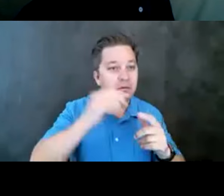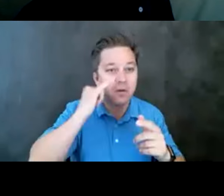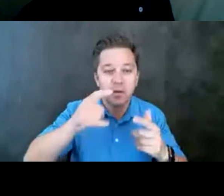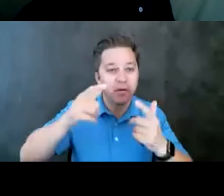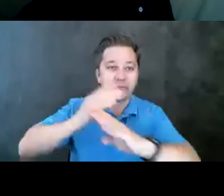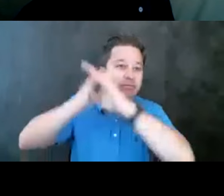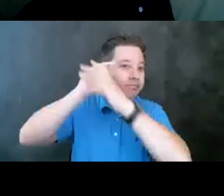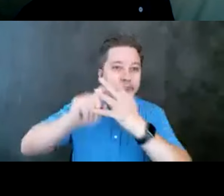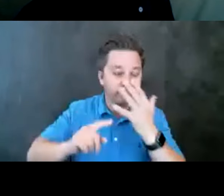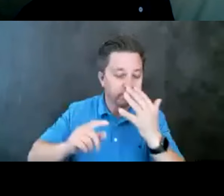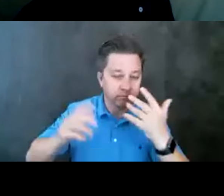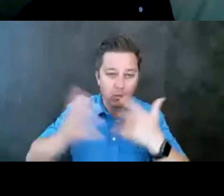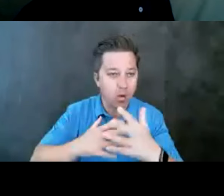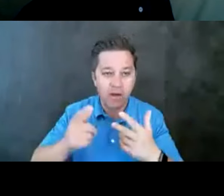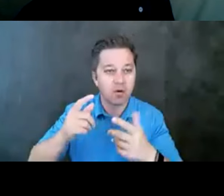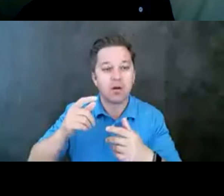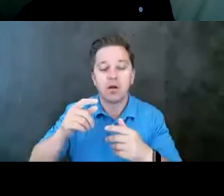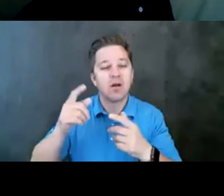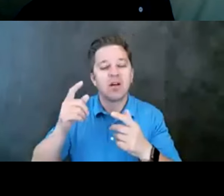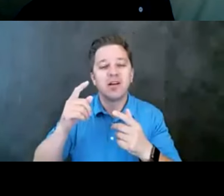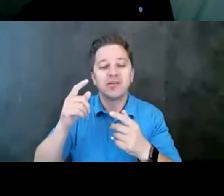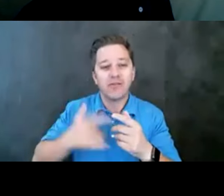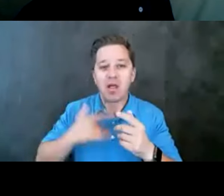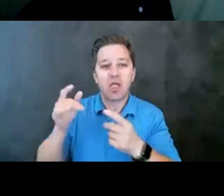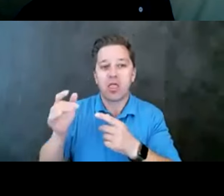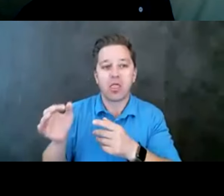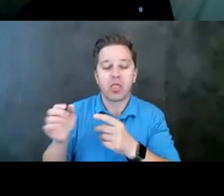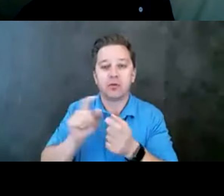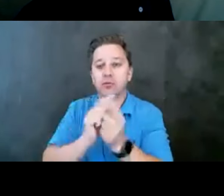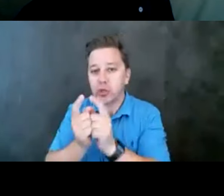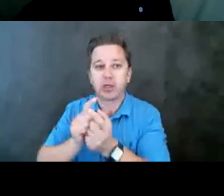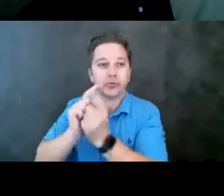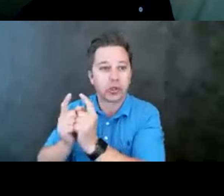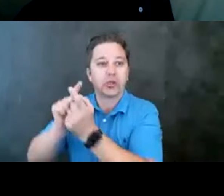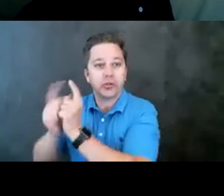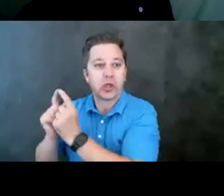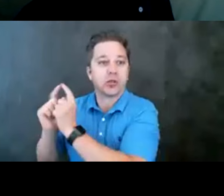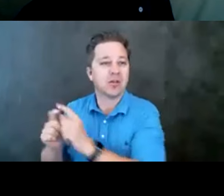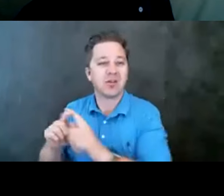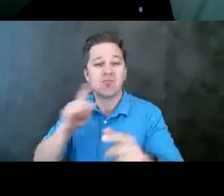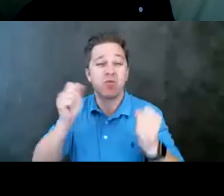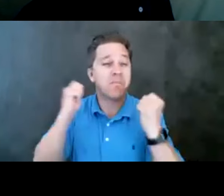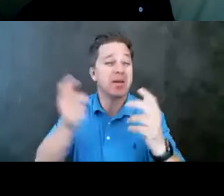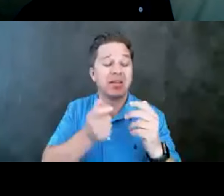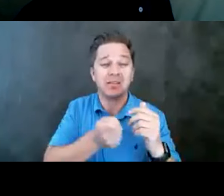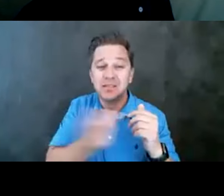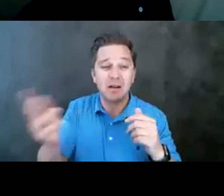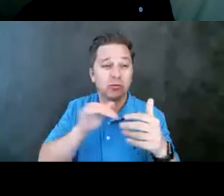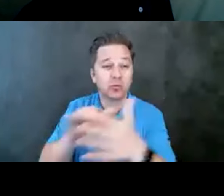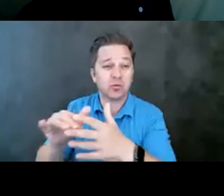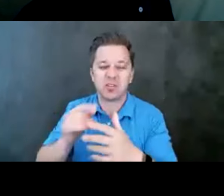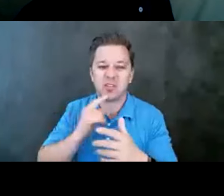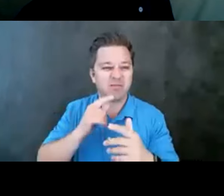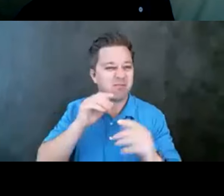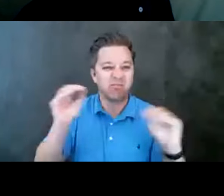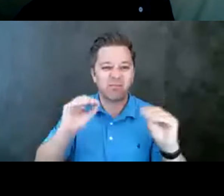and we, again, keep kicking the can down the road. But again, numerous studies have shown that there is a lack of substitution. As I talked about,